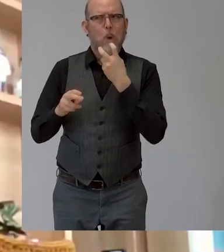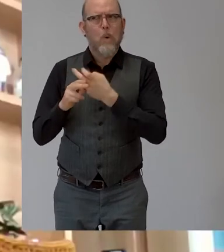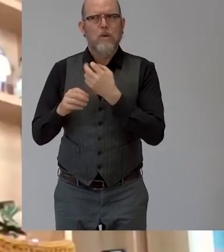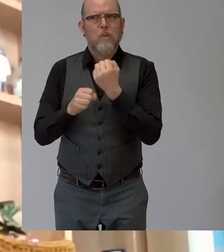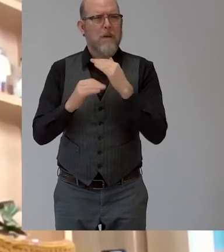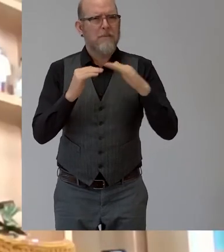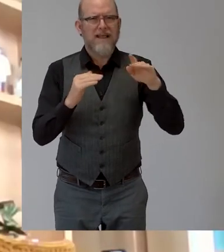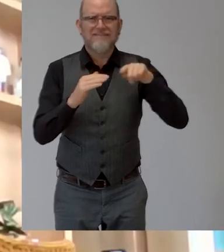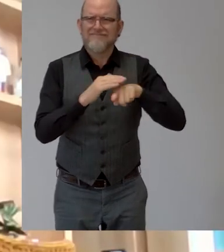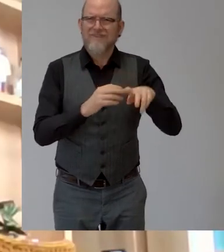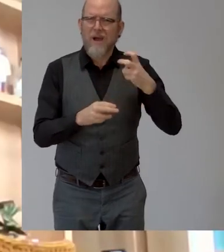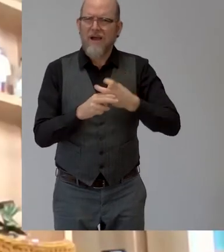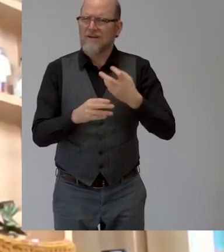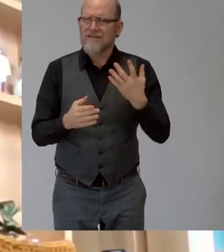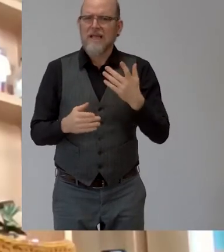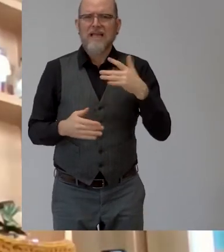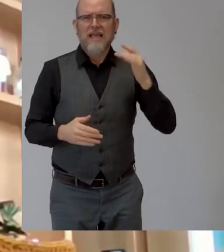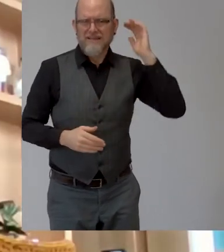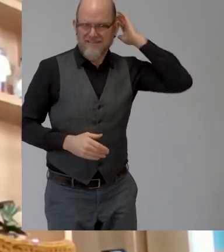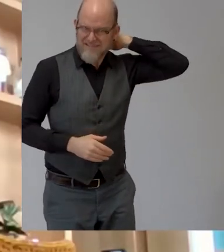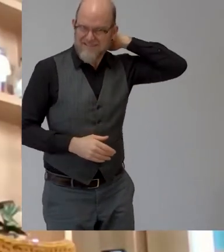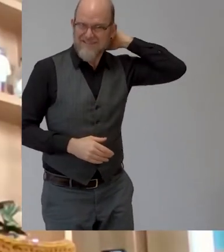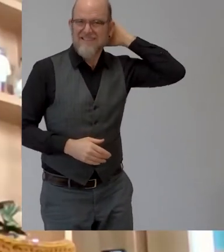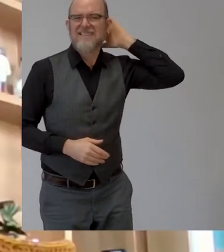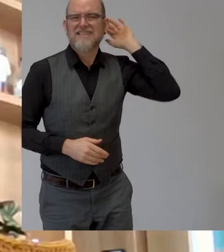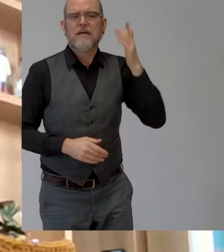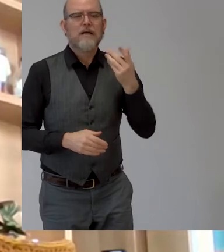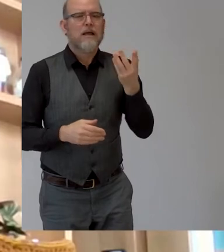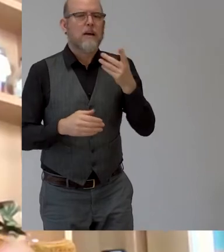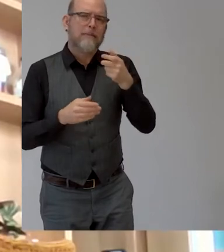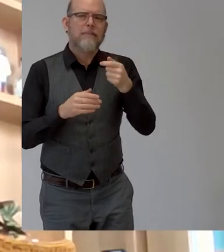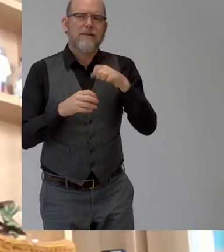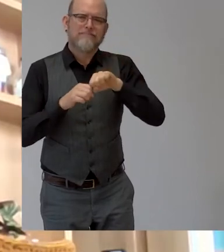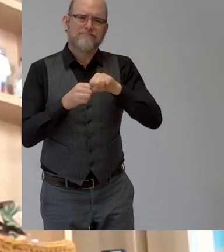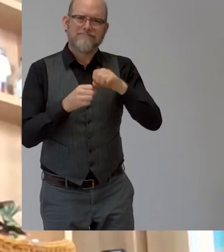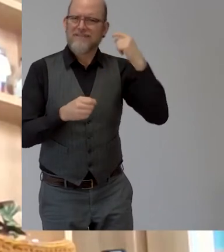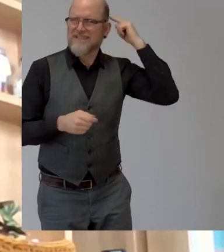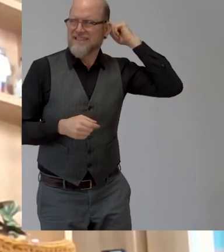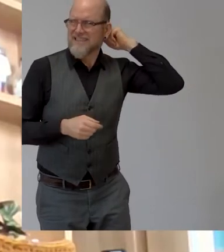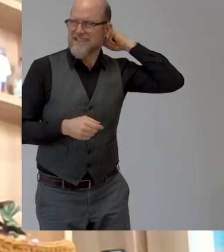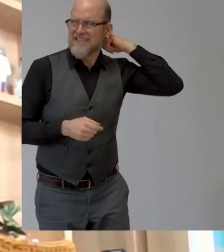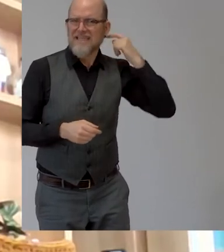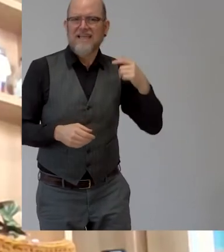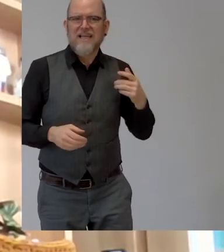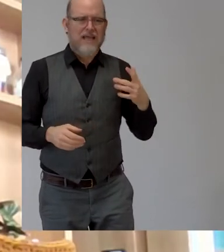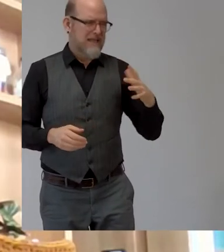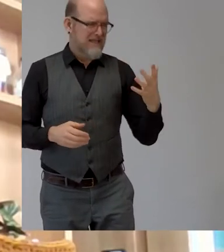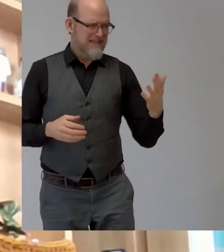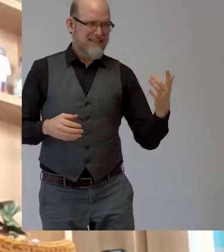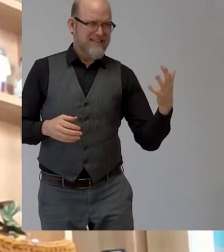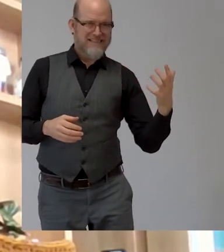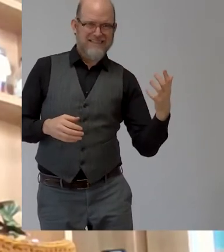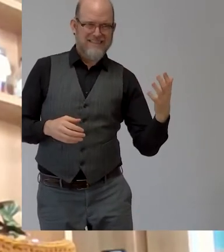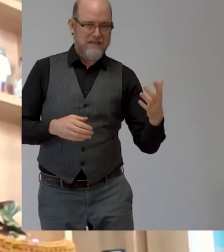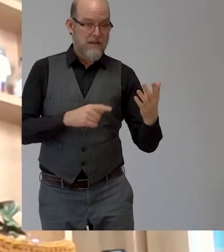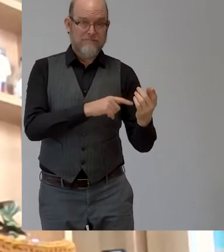a cervical spinal cord injury and as such uh the fingers in my mostly in my right hand don't work work which does give a lot of